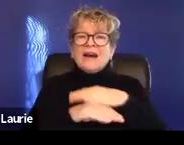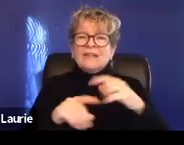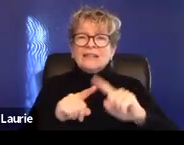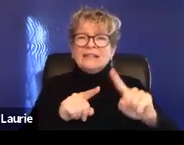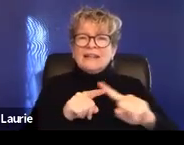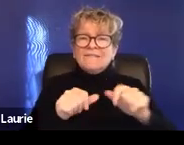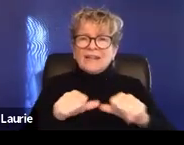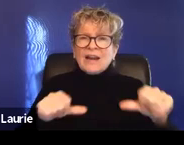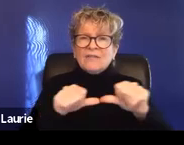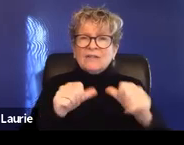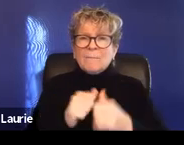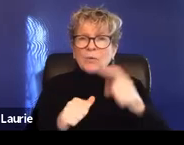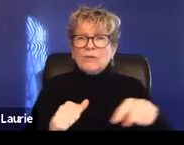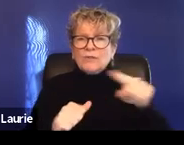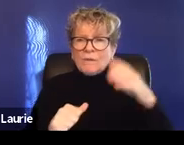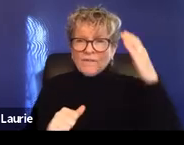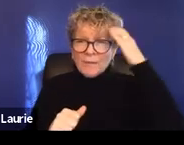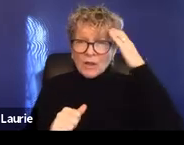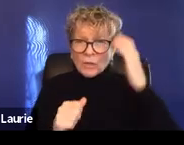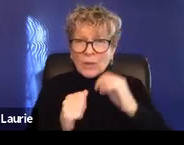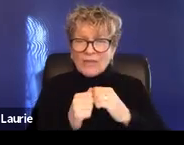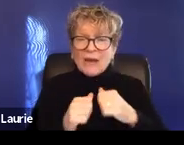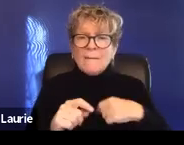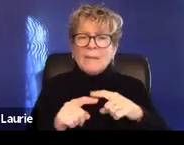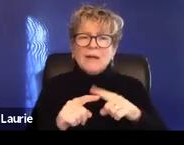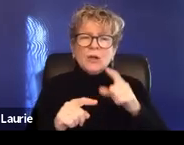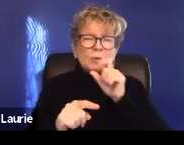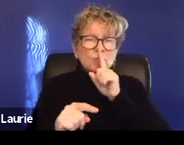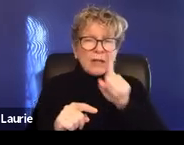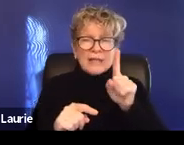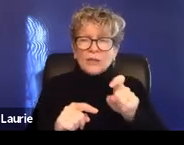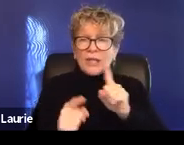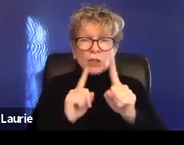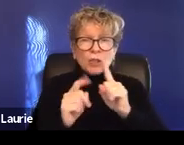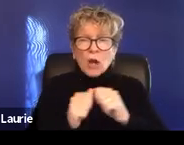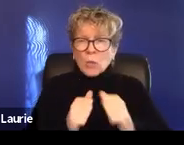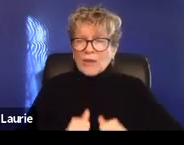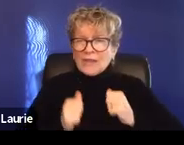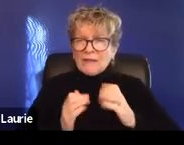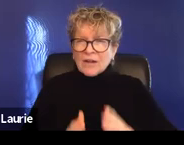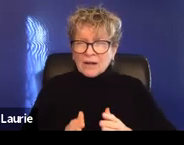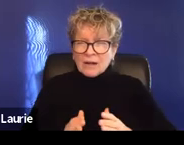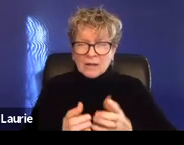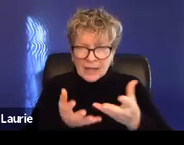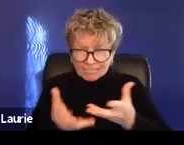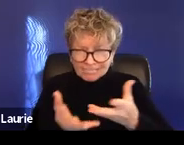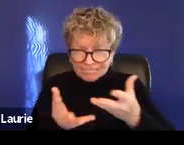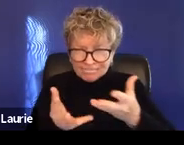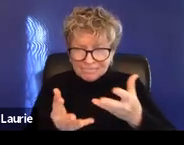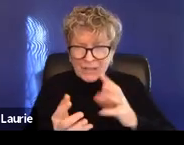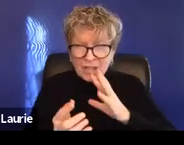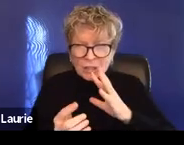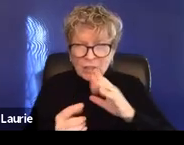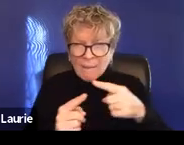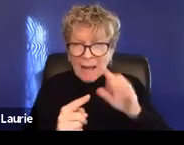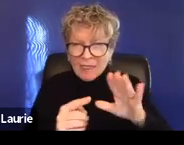most of you are familiar with, but definitely making sure to talk to the survivor based on their relationship, um, to